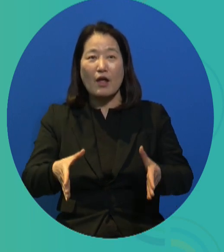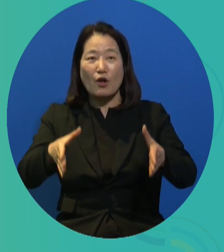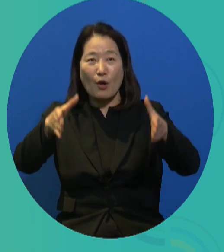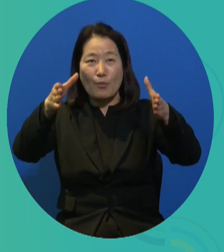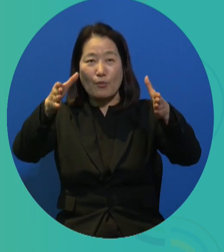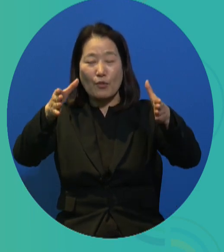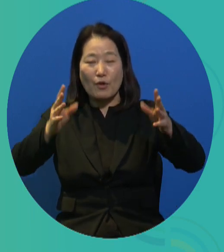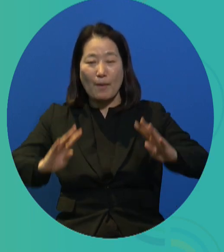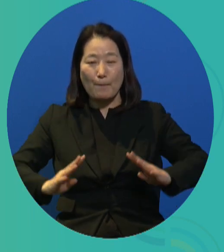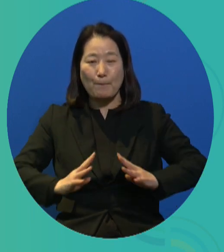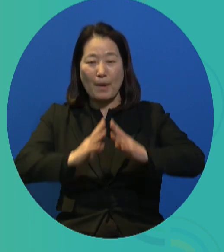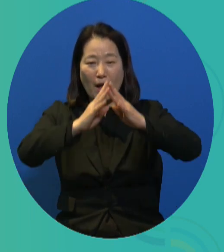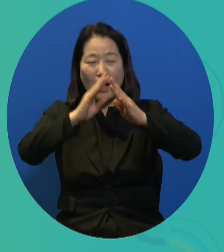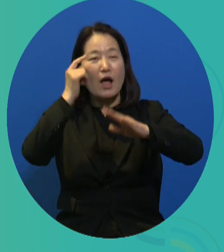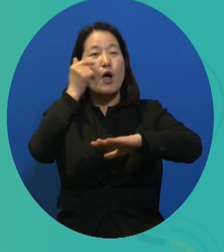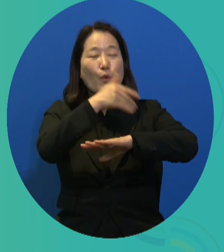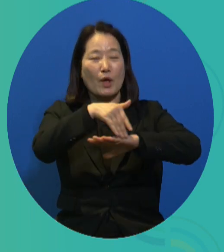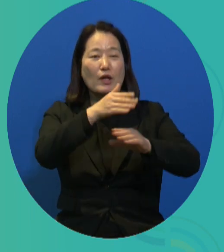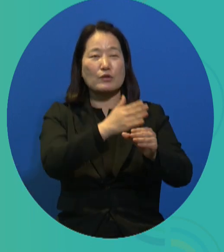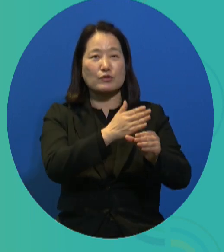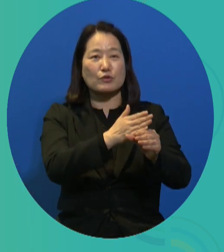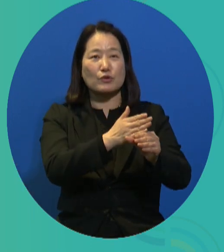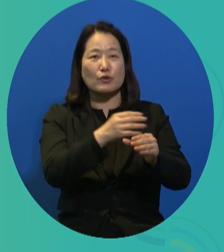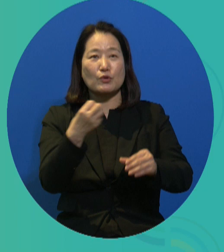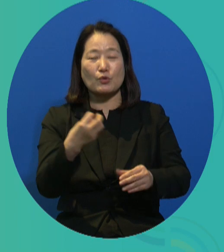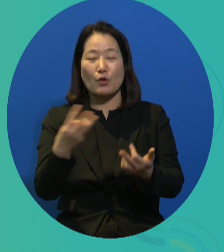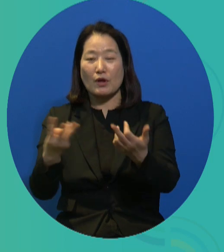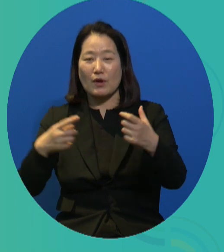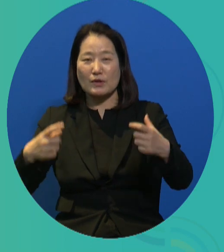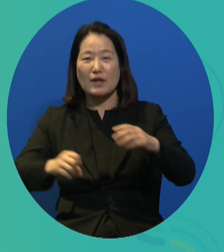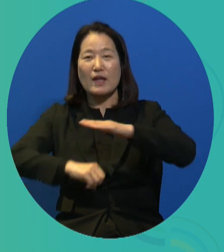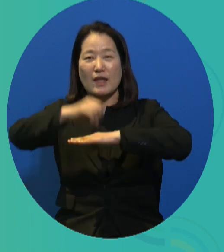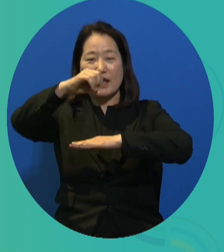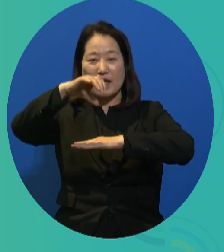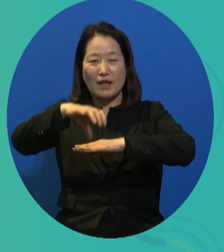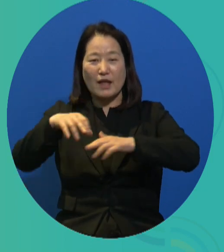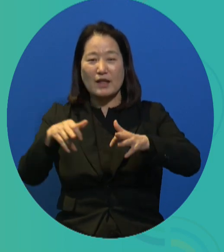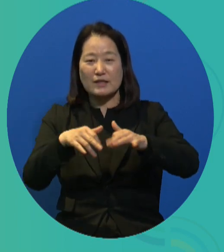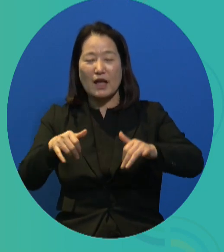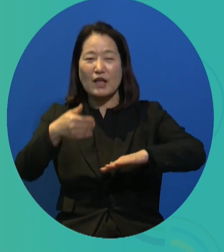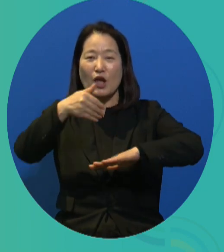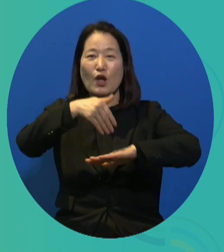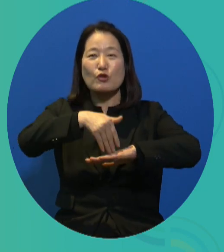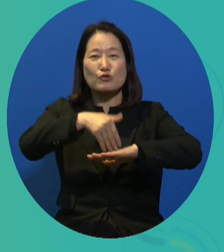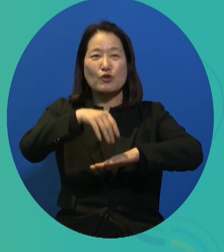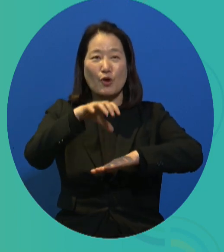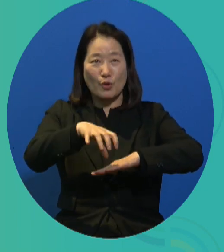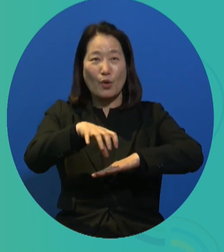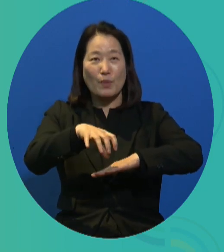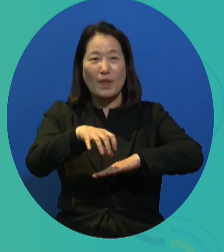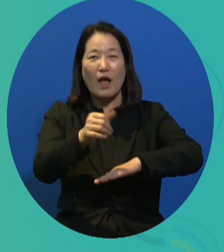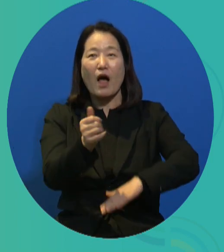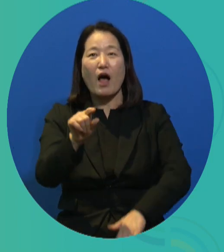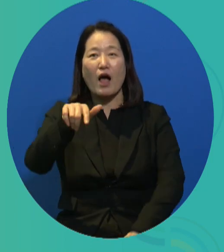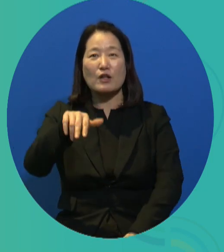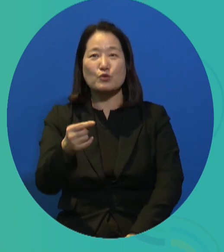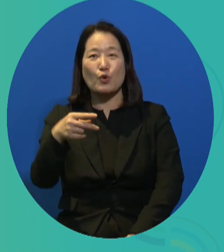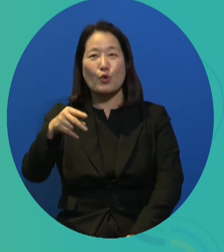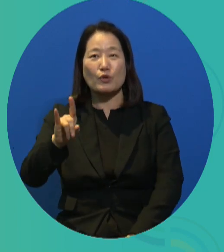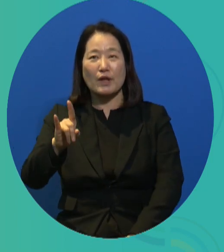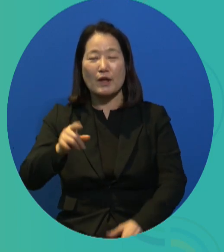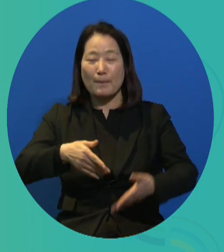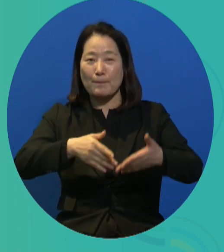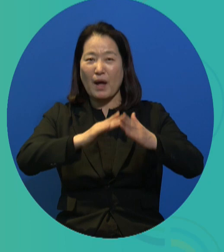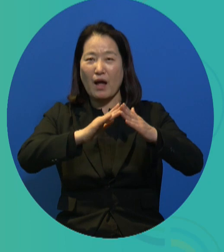are planning to build an institution. And in Yangyang in Gangwondo, we are currently building a training